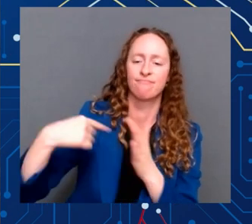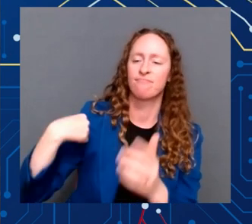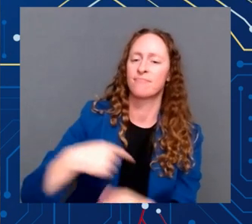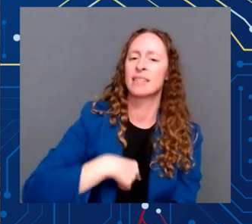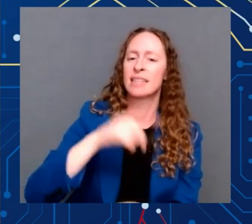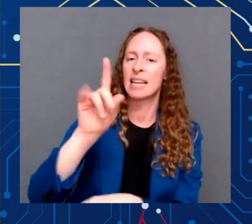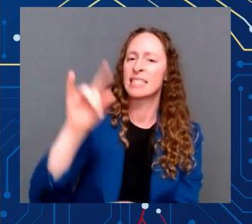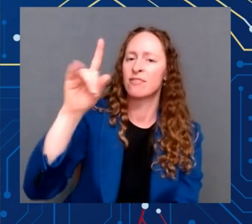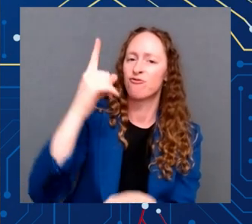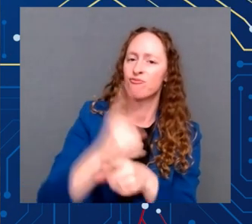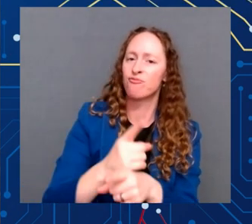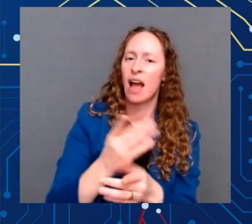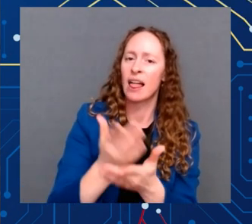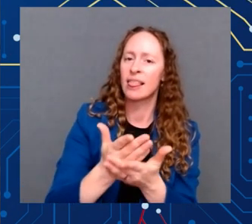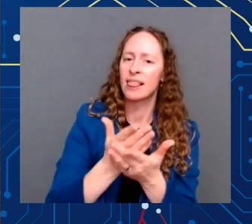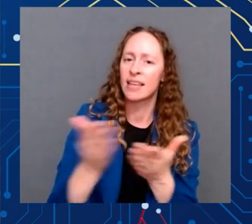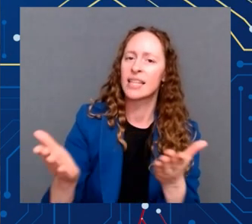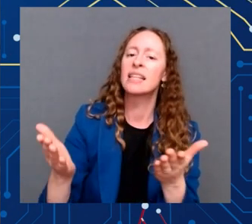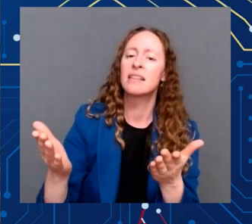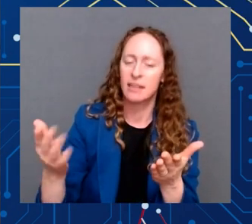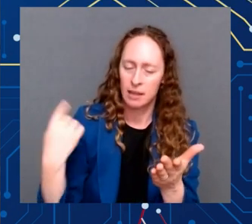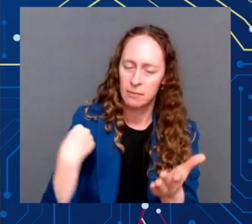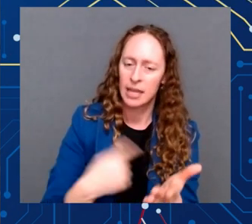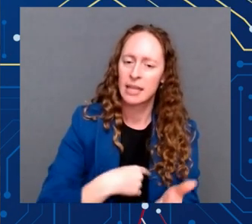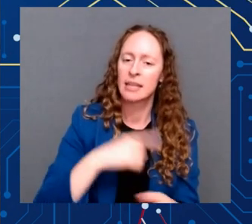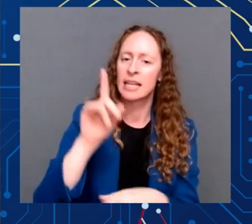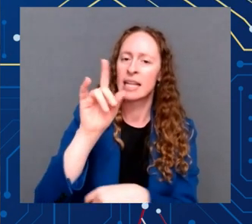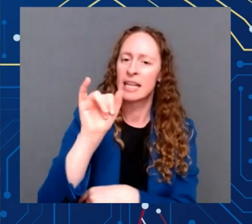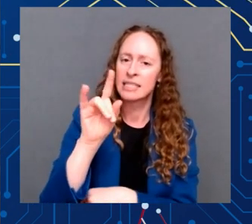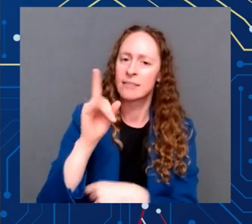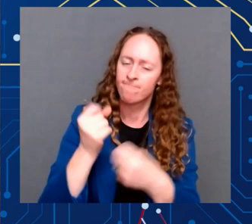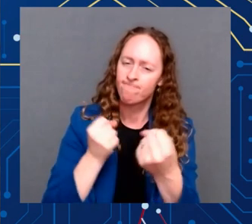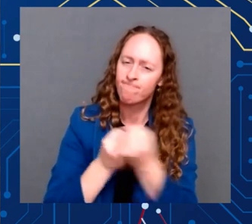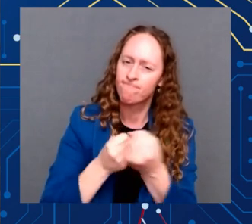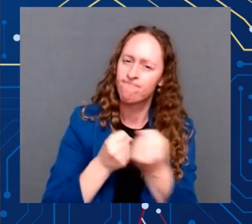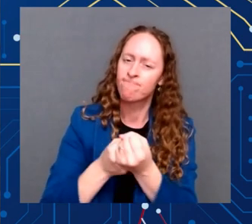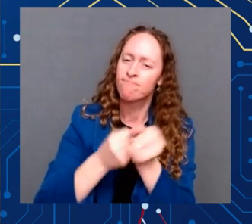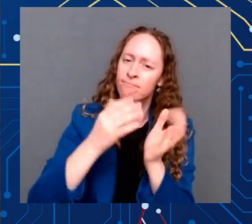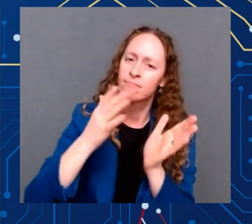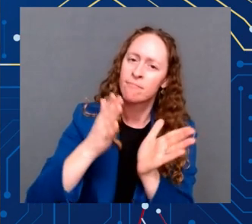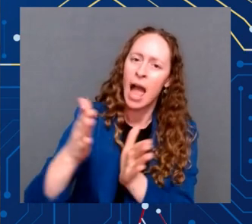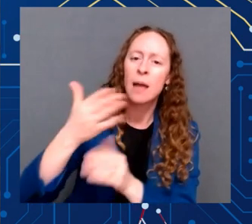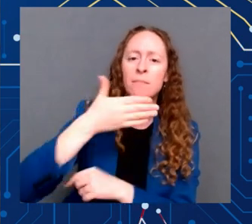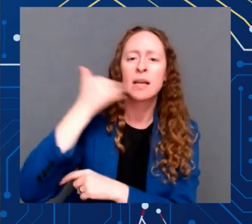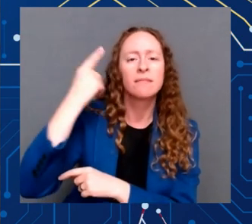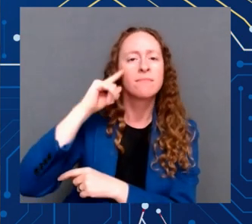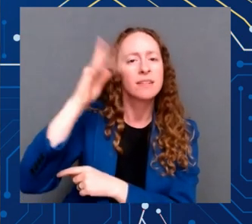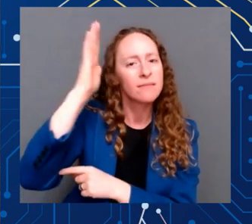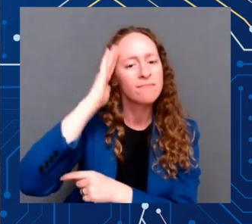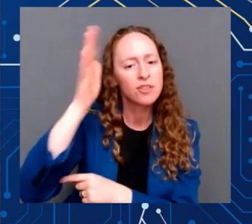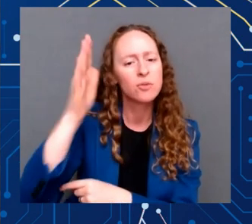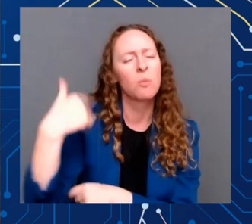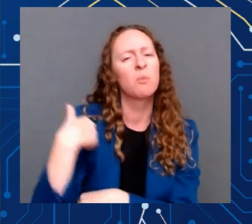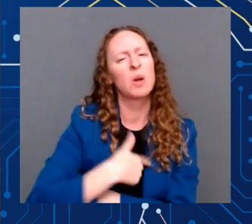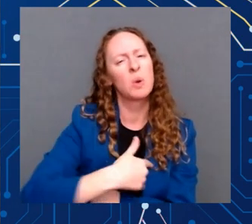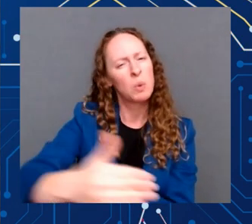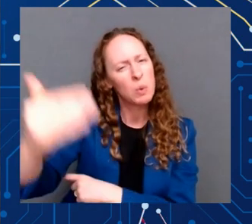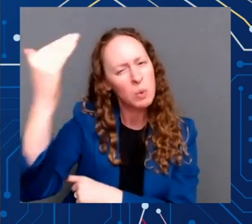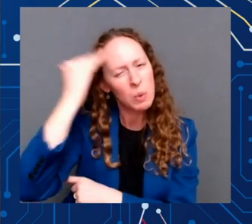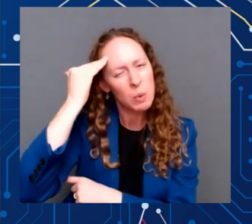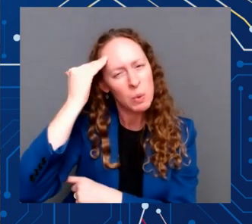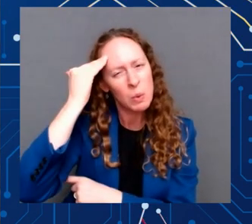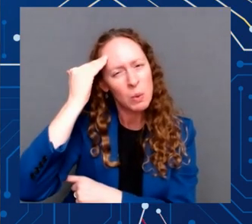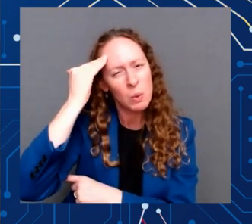ourselves, believed in ourselves, and recaptured the story, the spirit, and the soul of this nation.